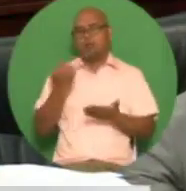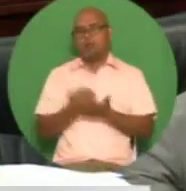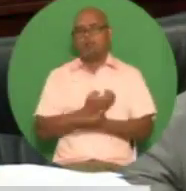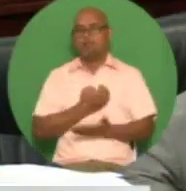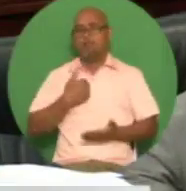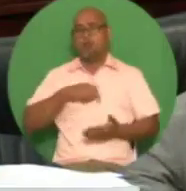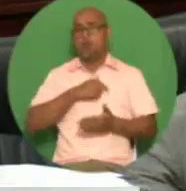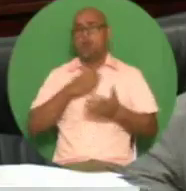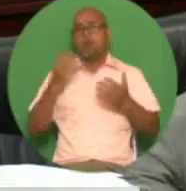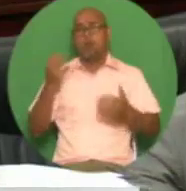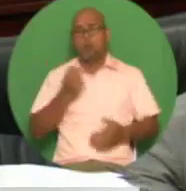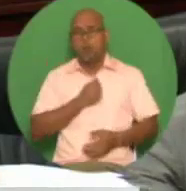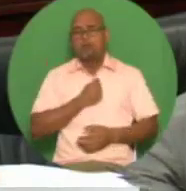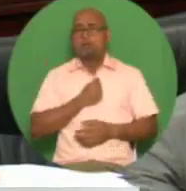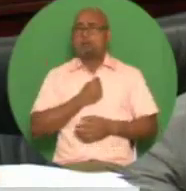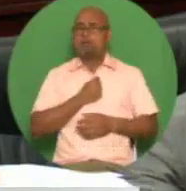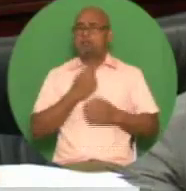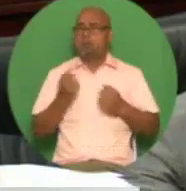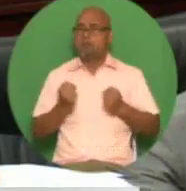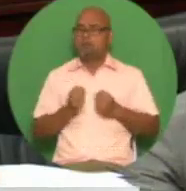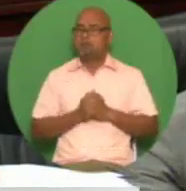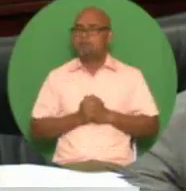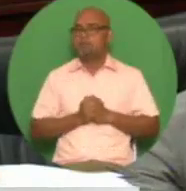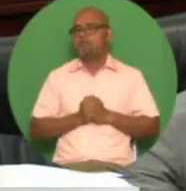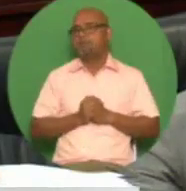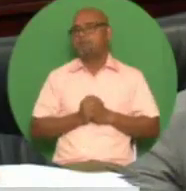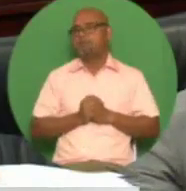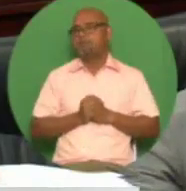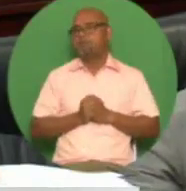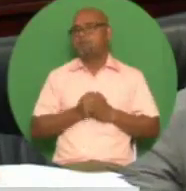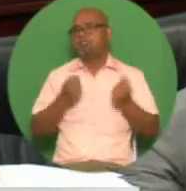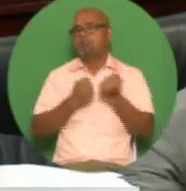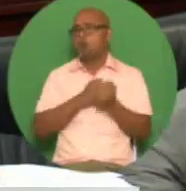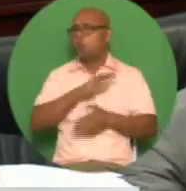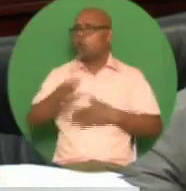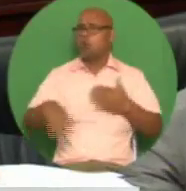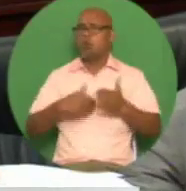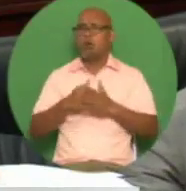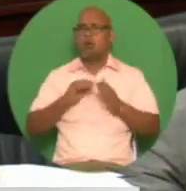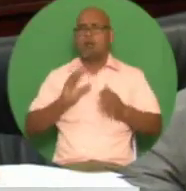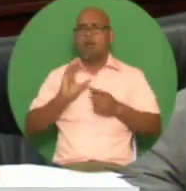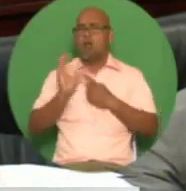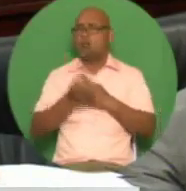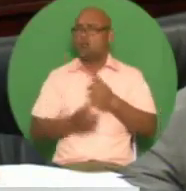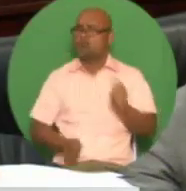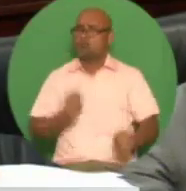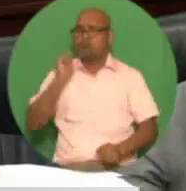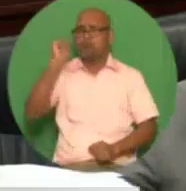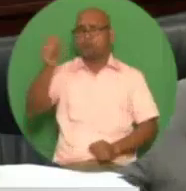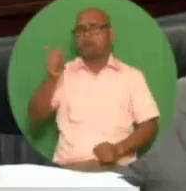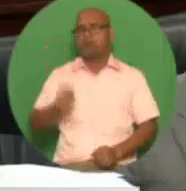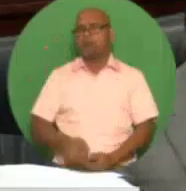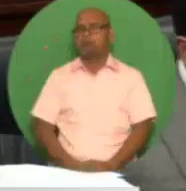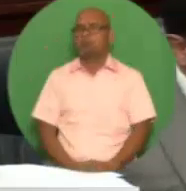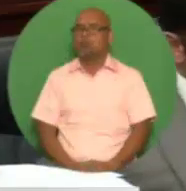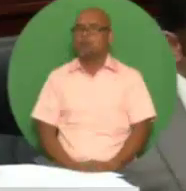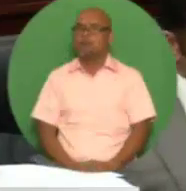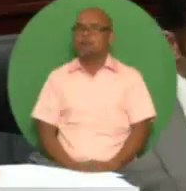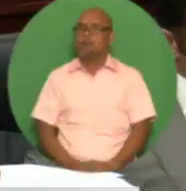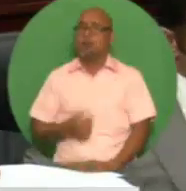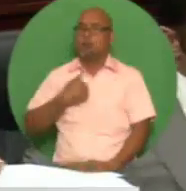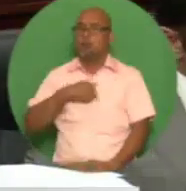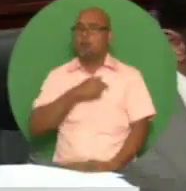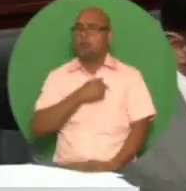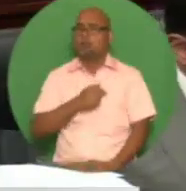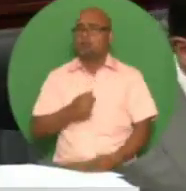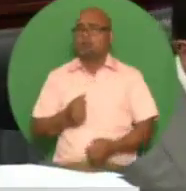multicultural society will represent the fundamental requirement for meeting this challenge and for securing the interests of all our